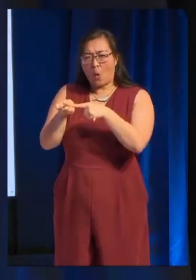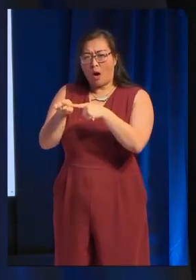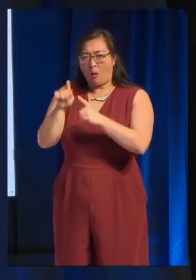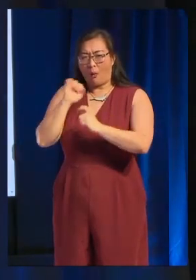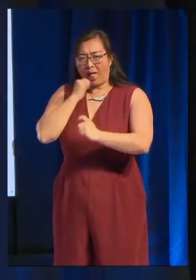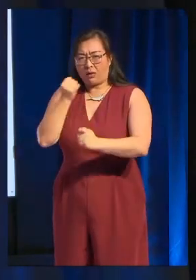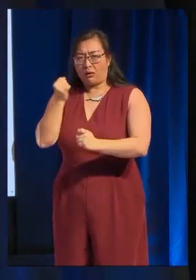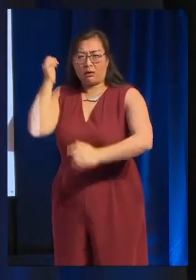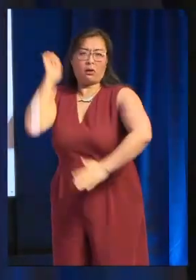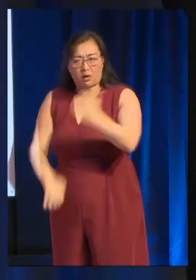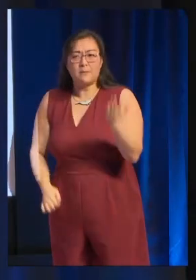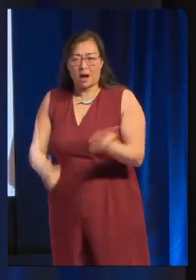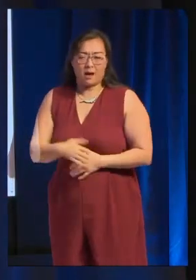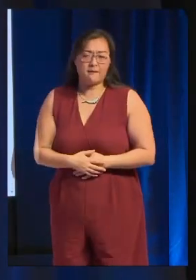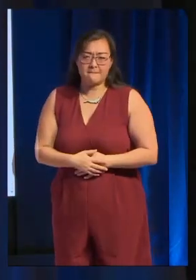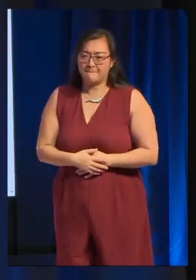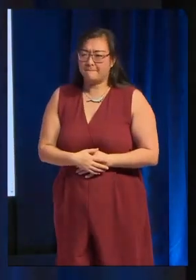convert. Mileage may vary.